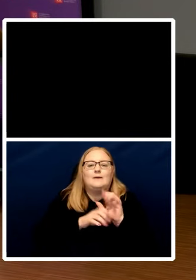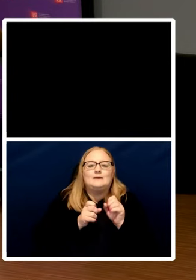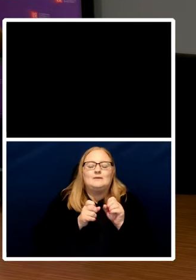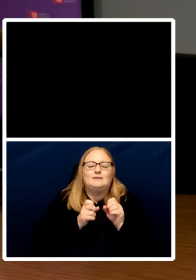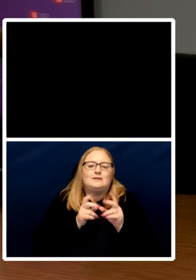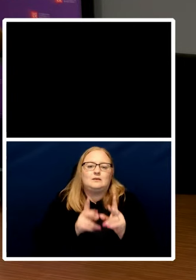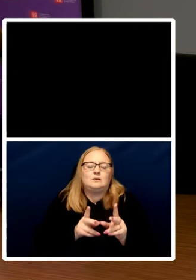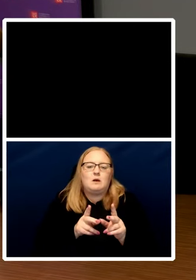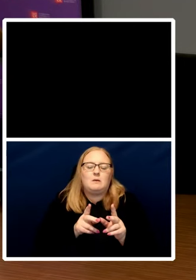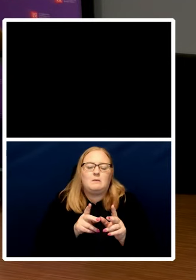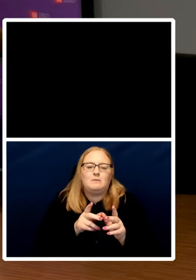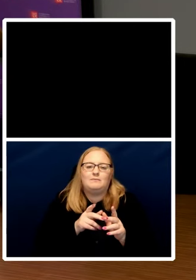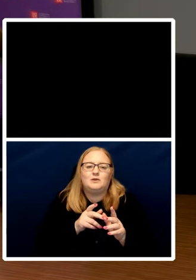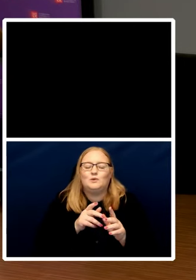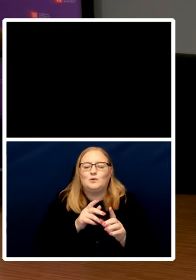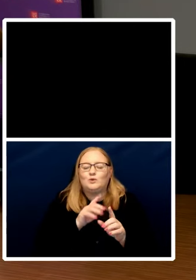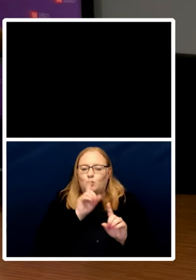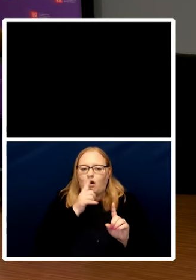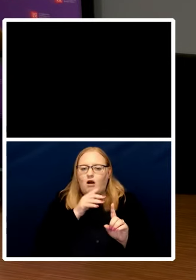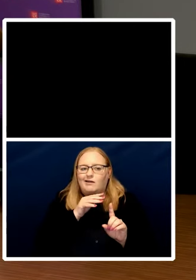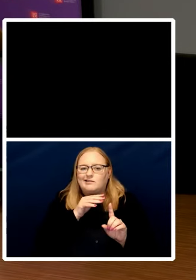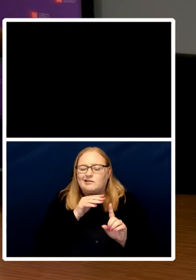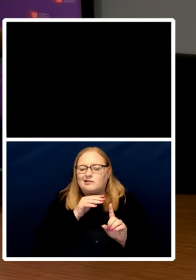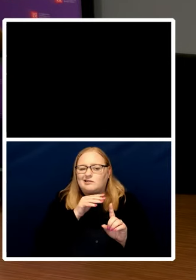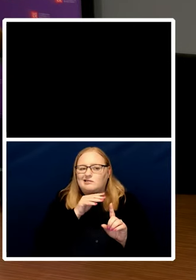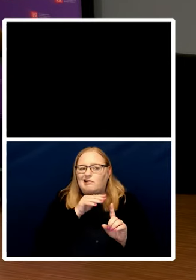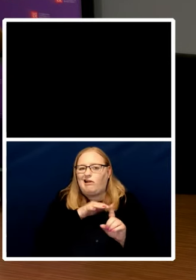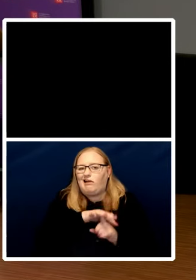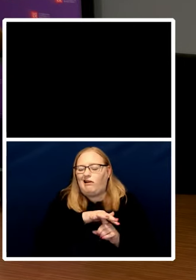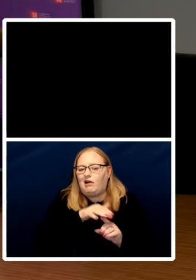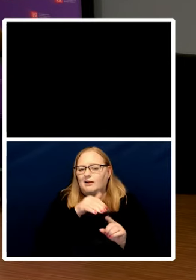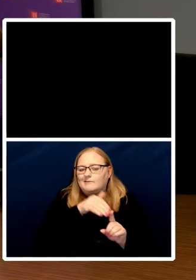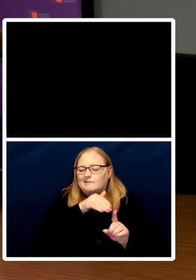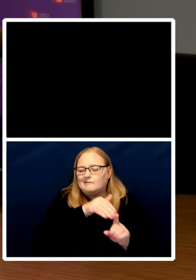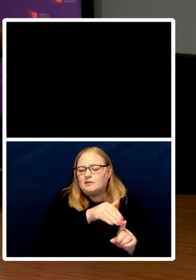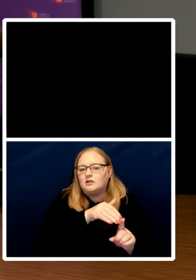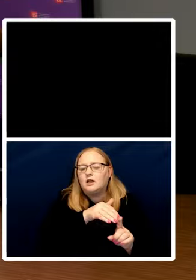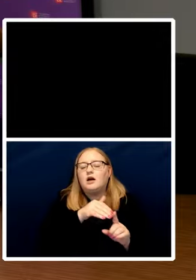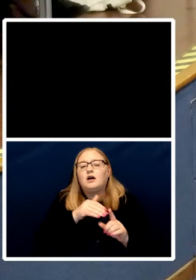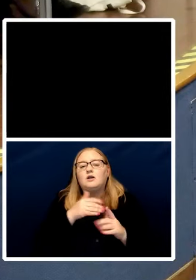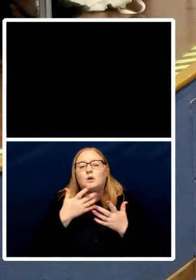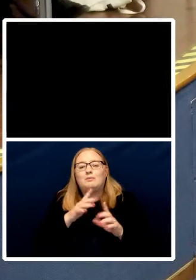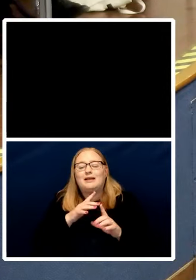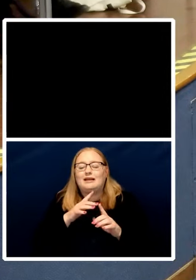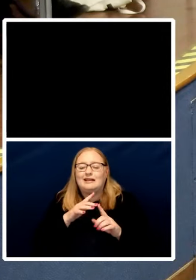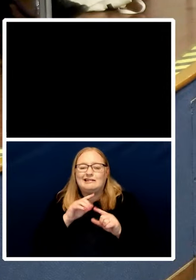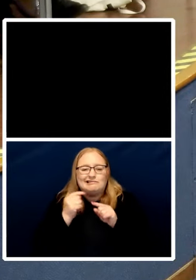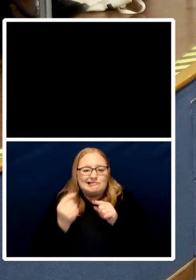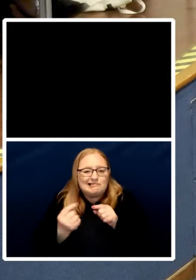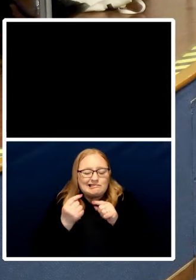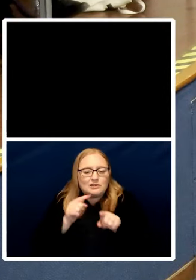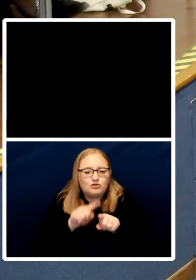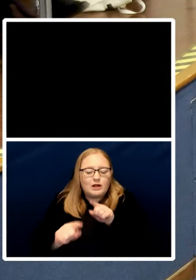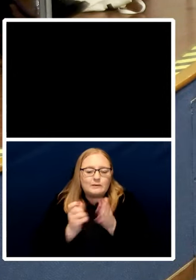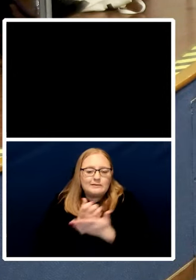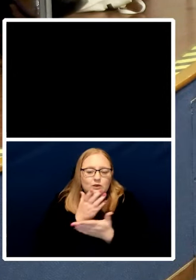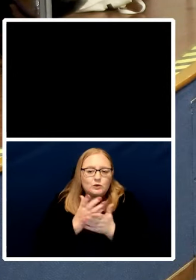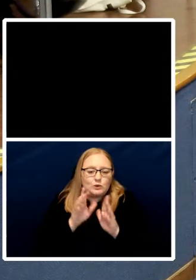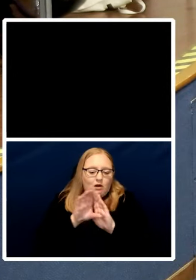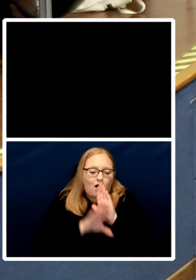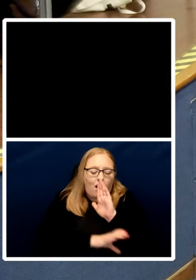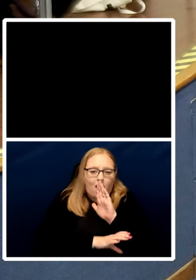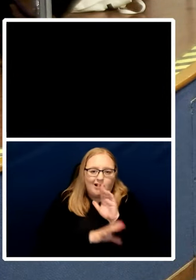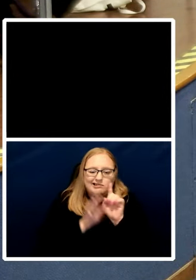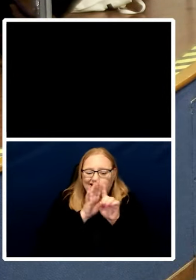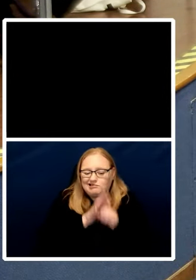1970s there's been a campaign to outlaw caste-based discrimination um in this country we have a